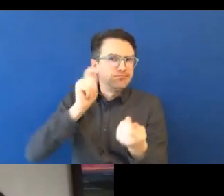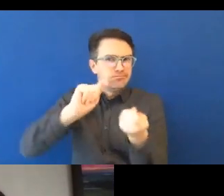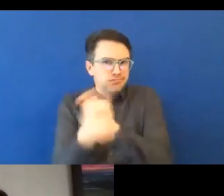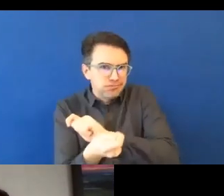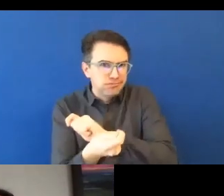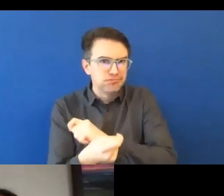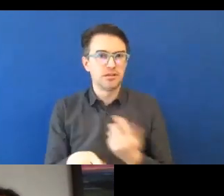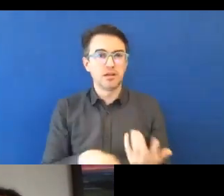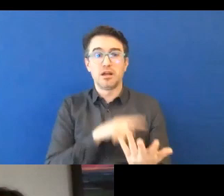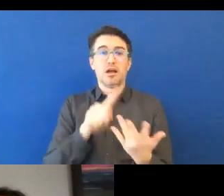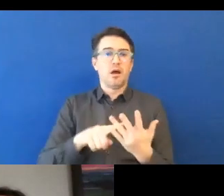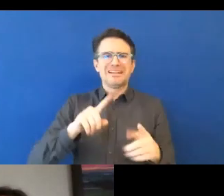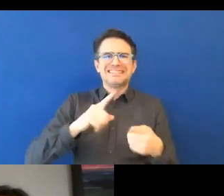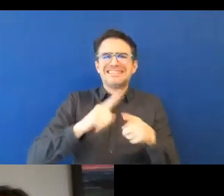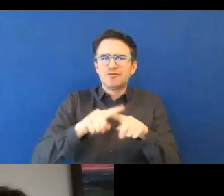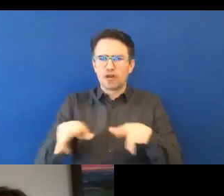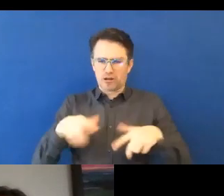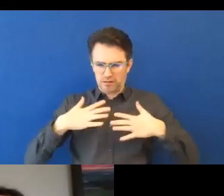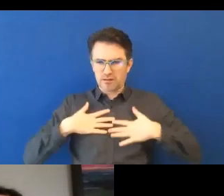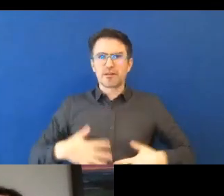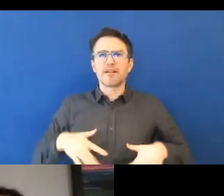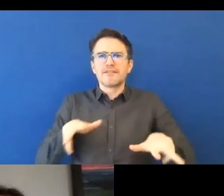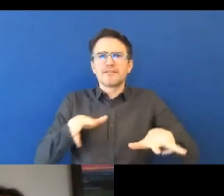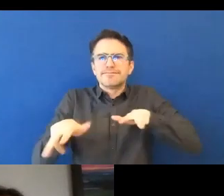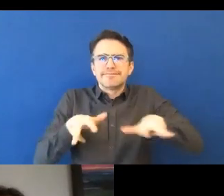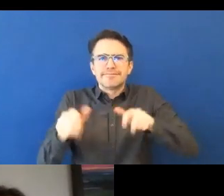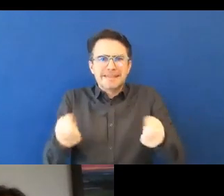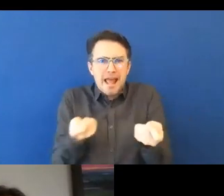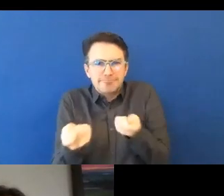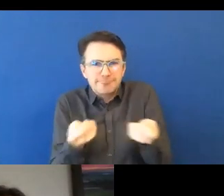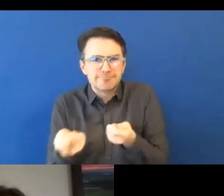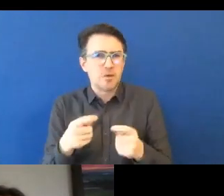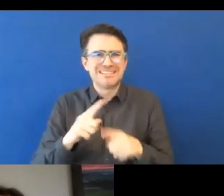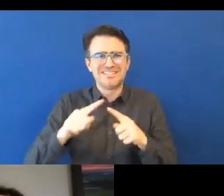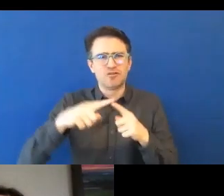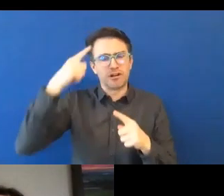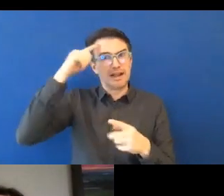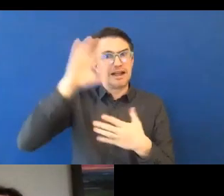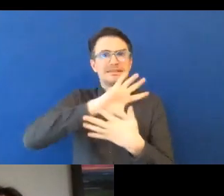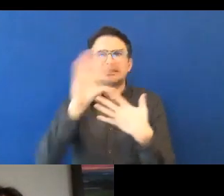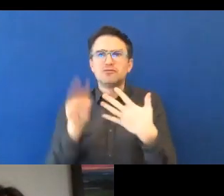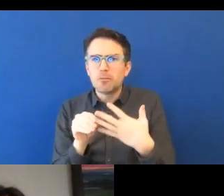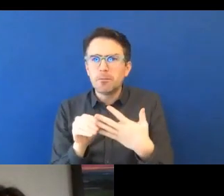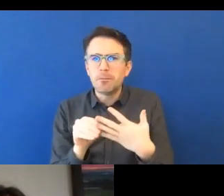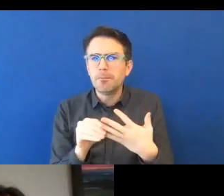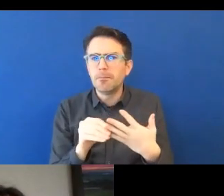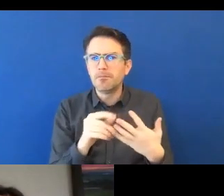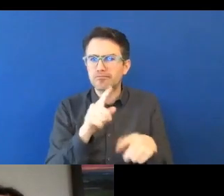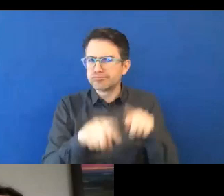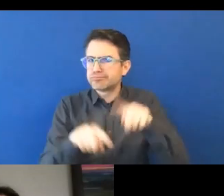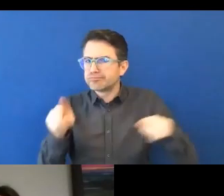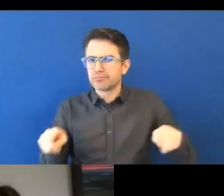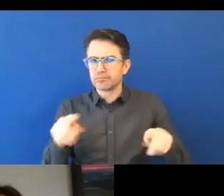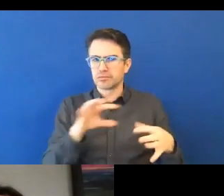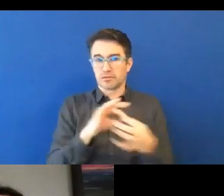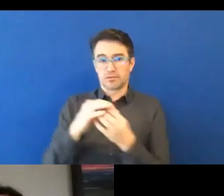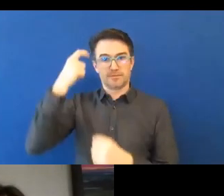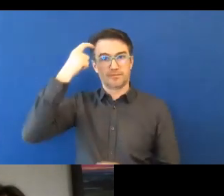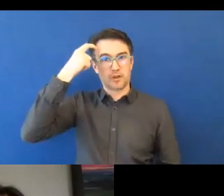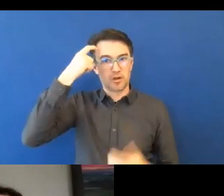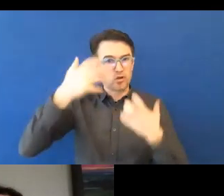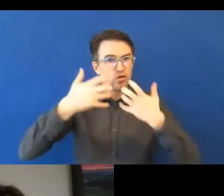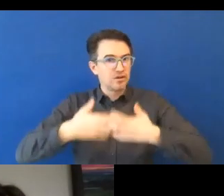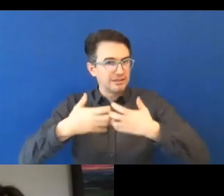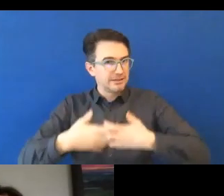weaknesses, then that we can also include intellectual and learning disabilities and mental health conditions, because those also